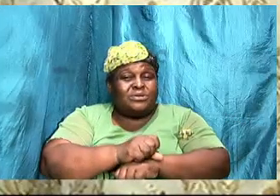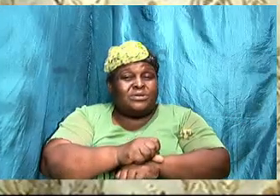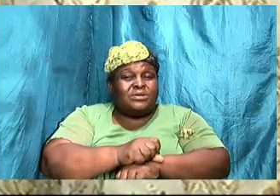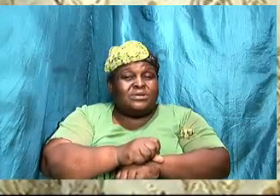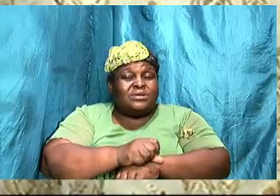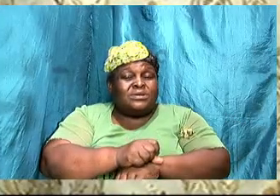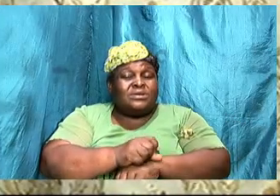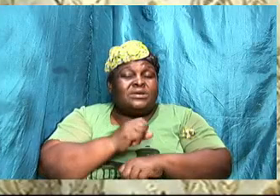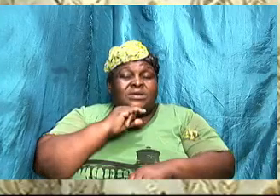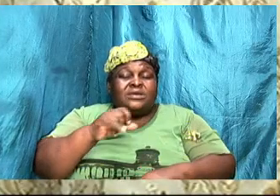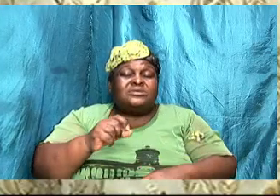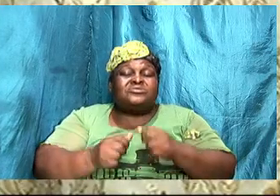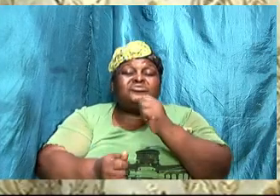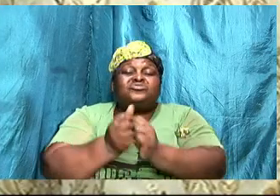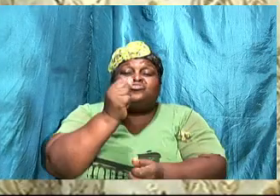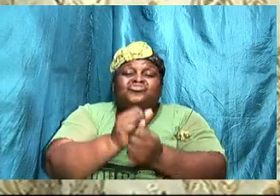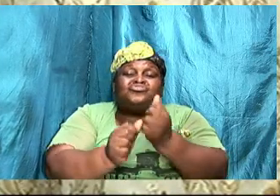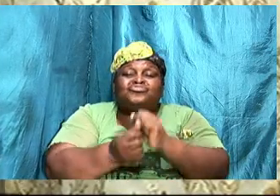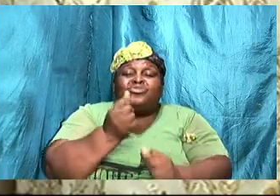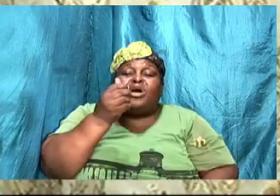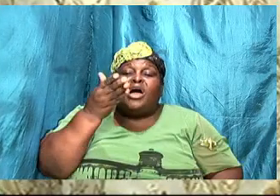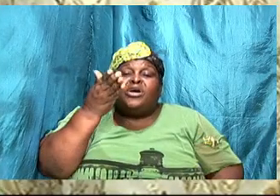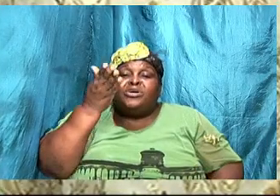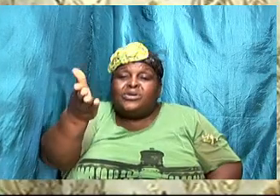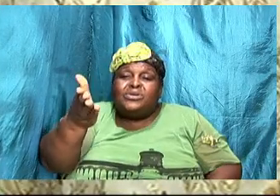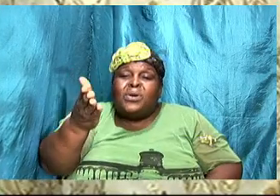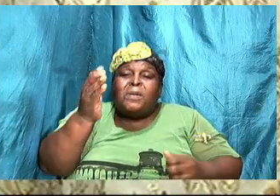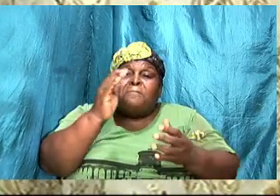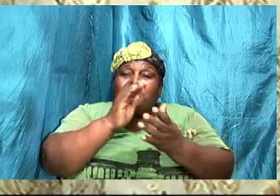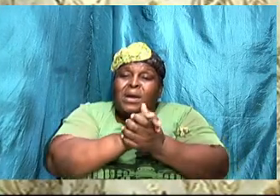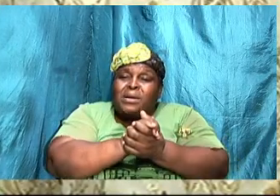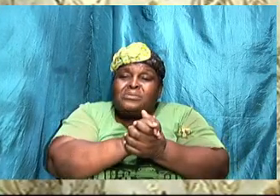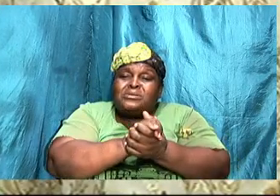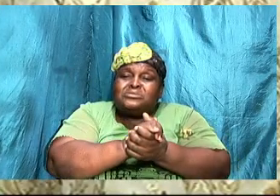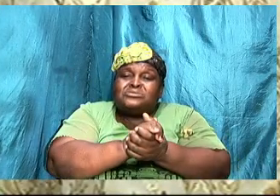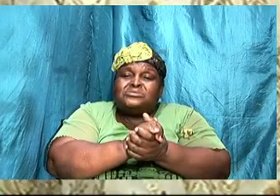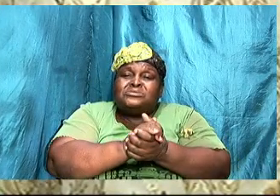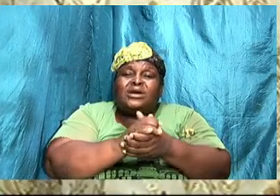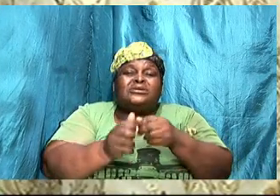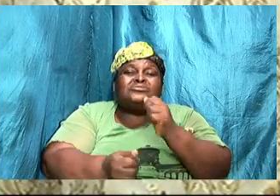and to destroy what God has brought together